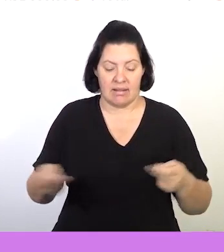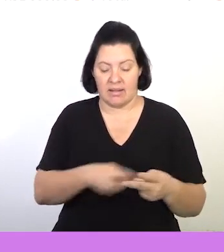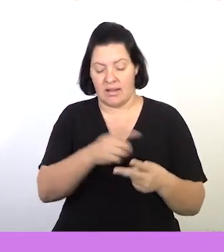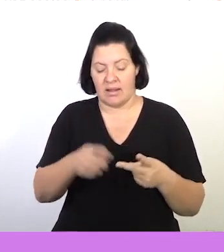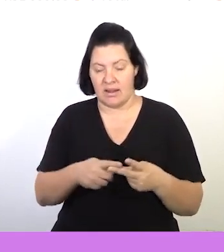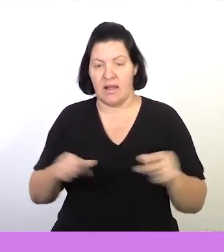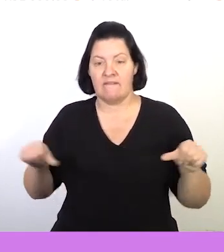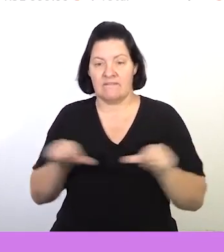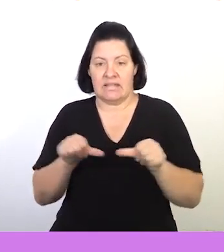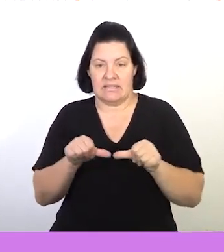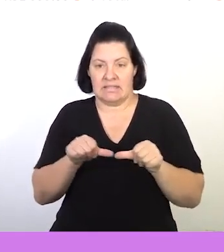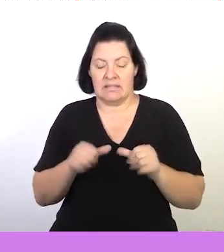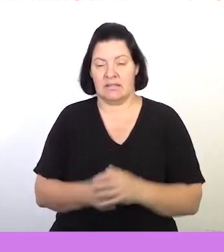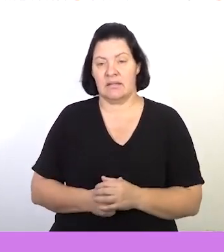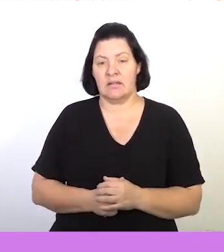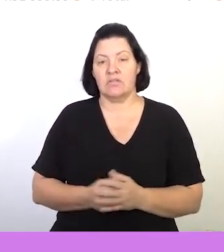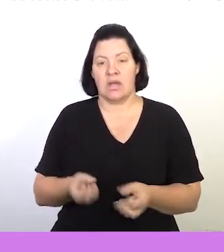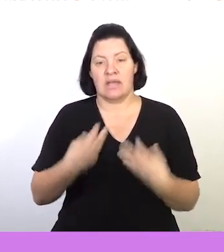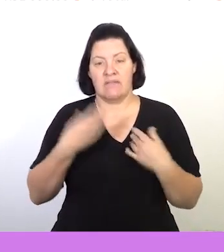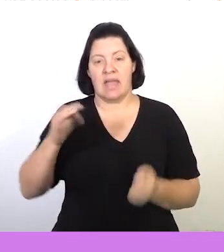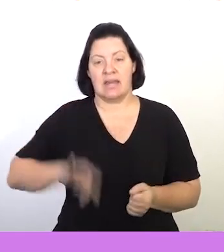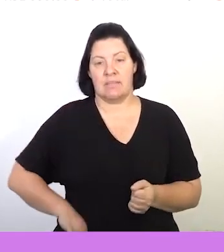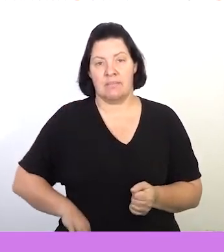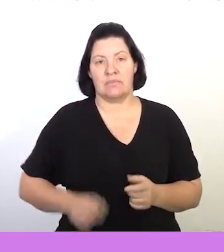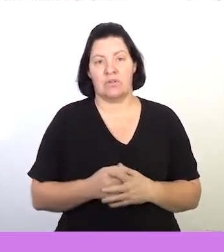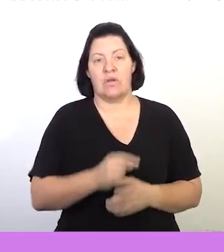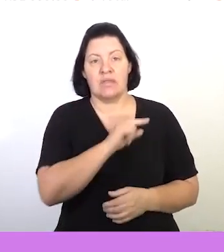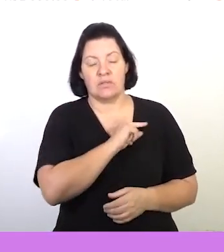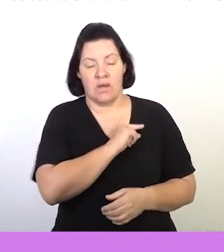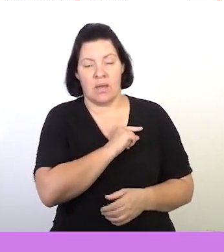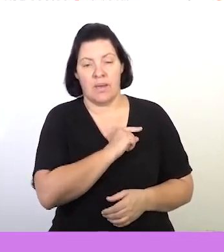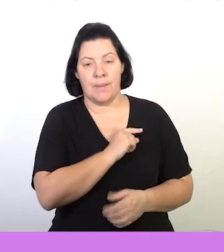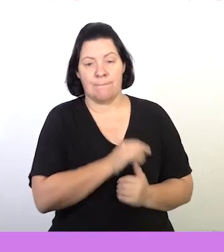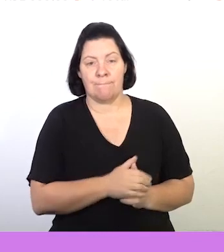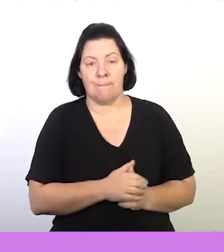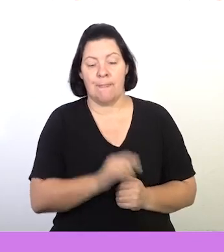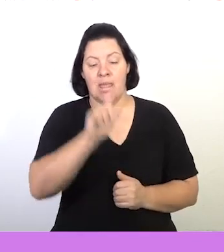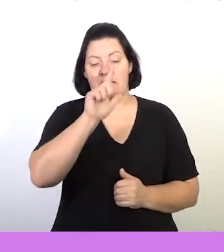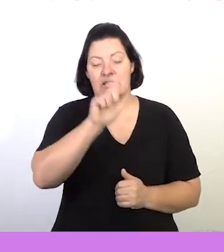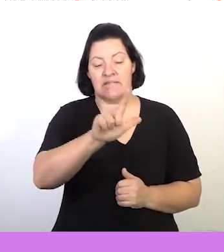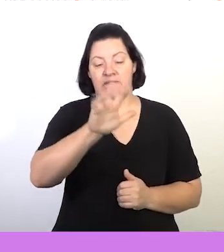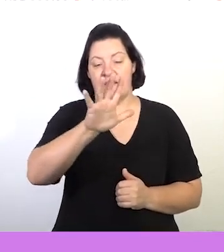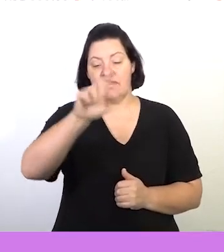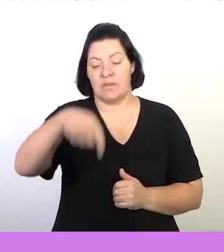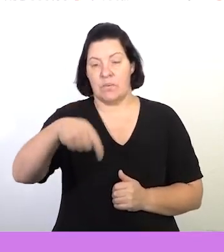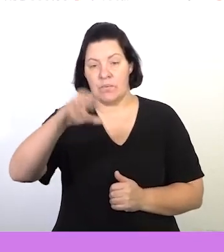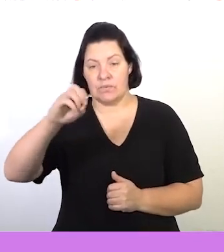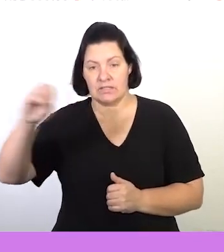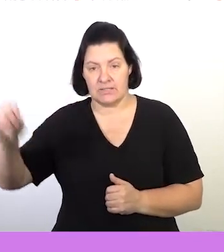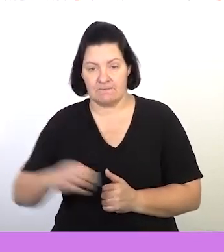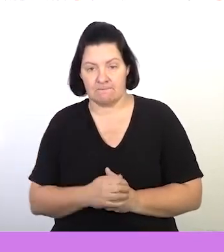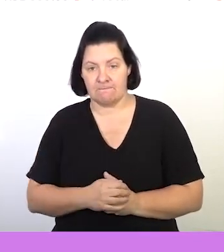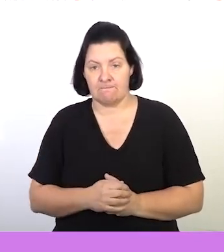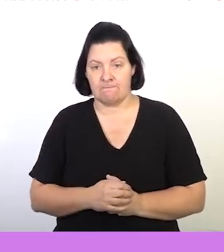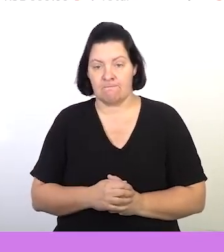sold and the fitting snare. So that will give you income. So therefore I'll take the 75,000